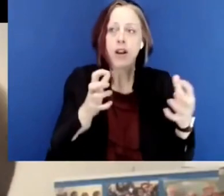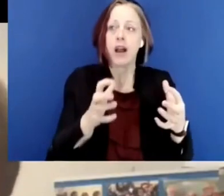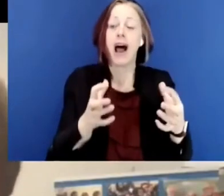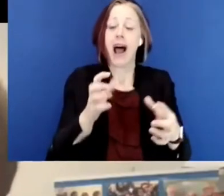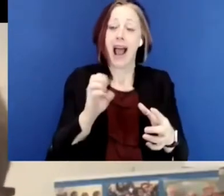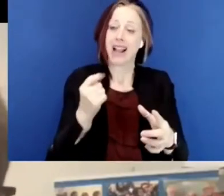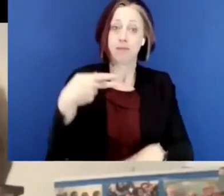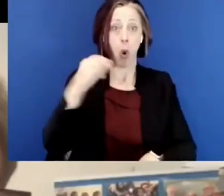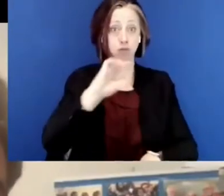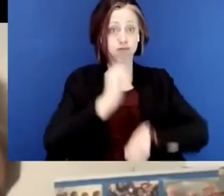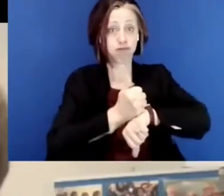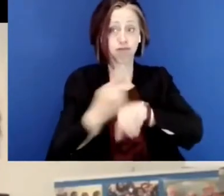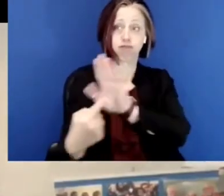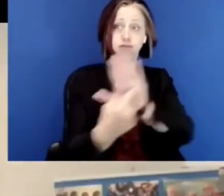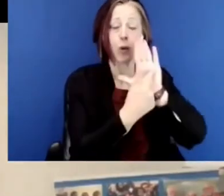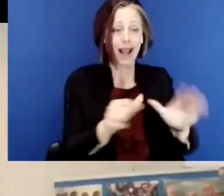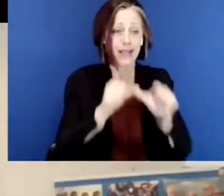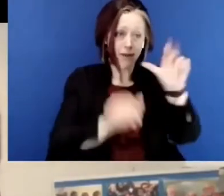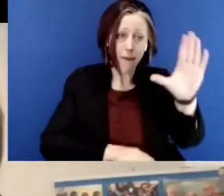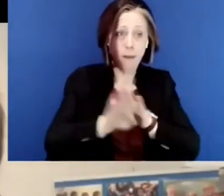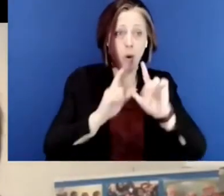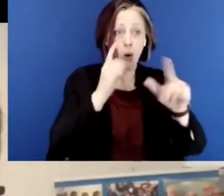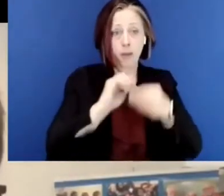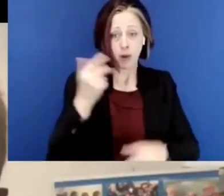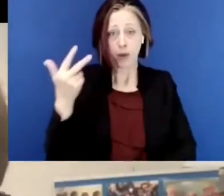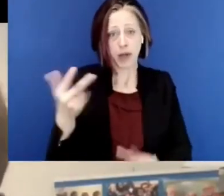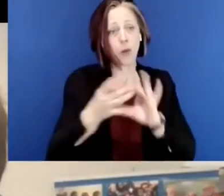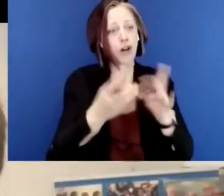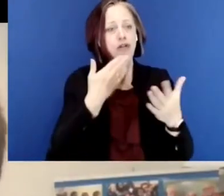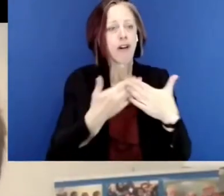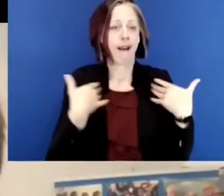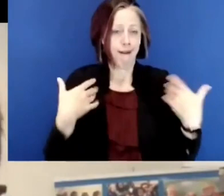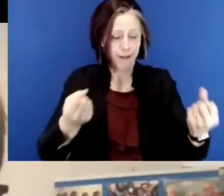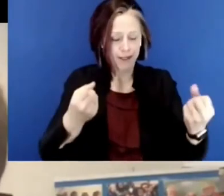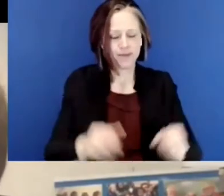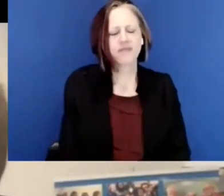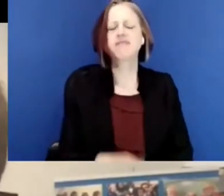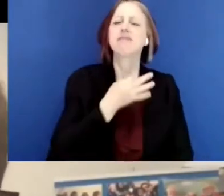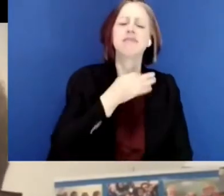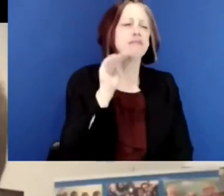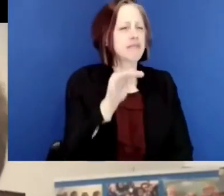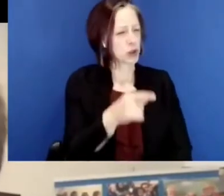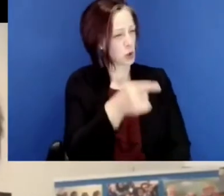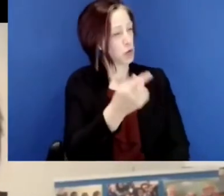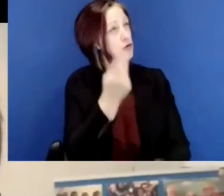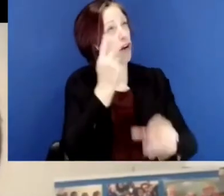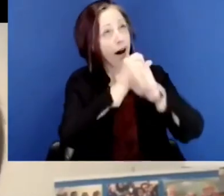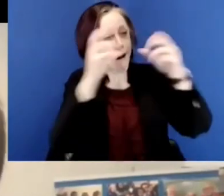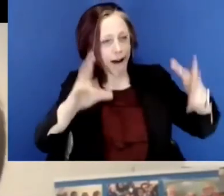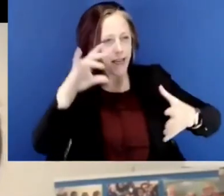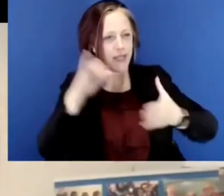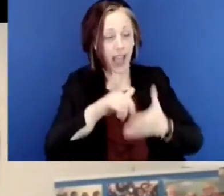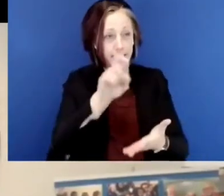all. In fact, we want to bring a world expo to Minnesota on sustainable development goal number three on good health. But when you